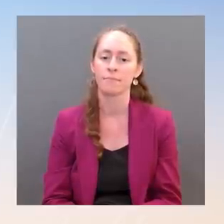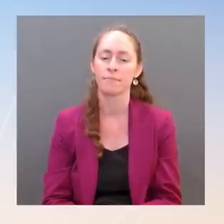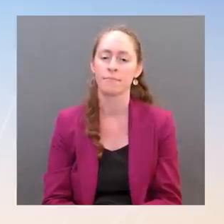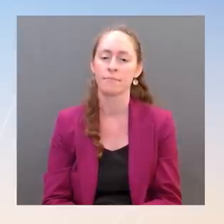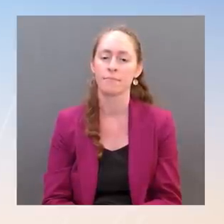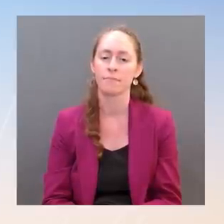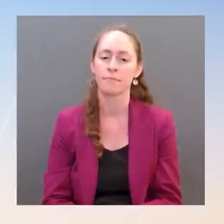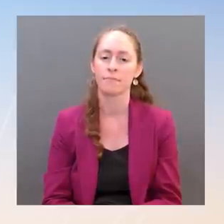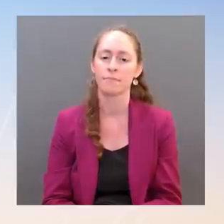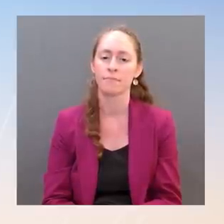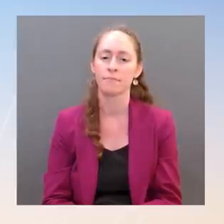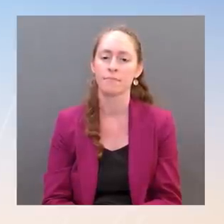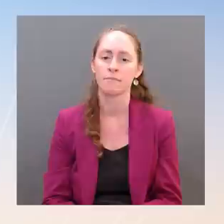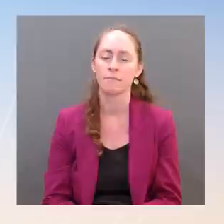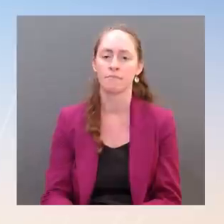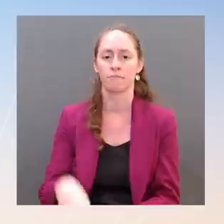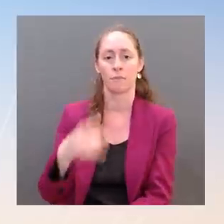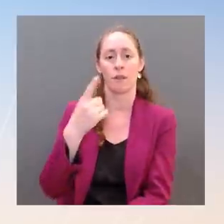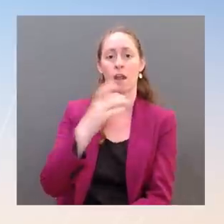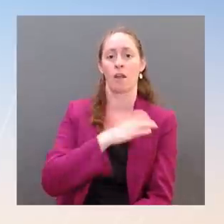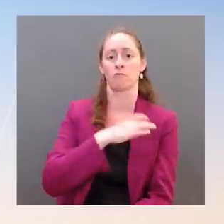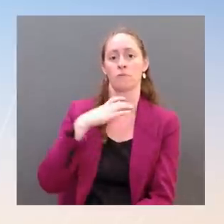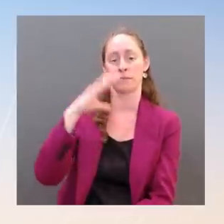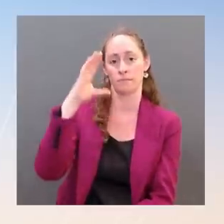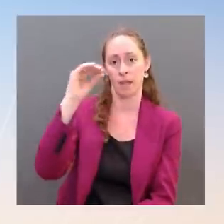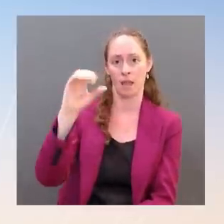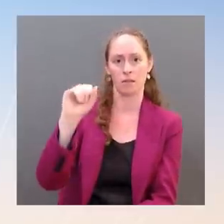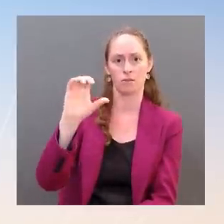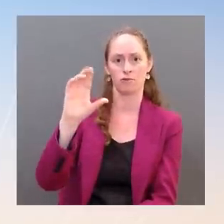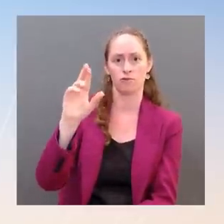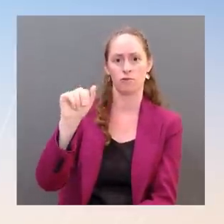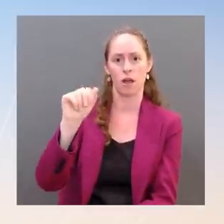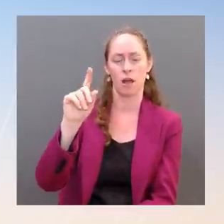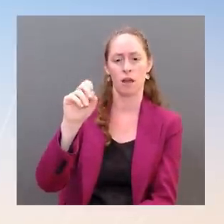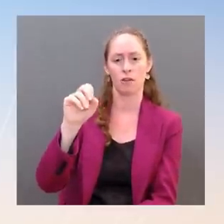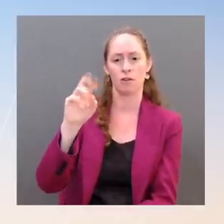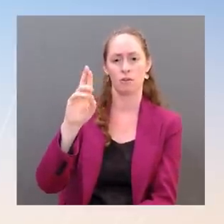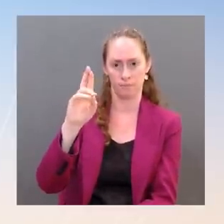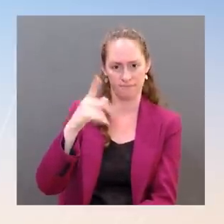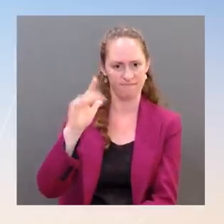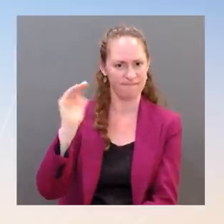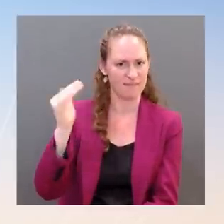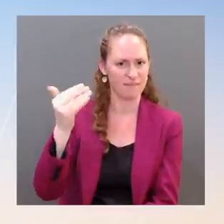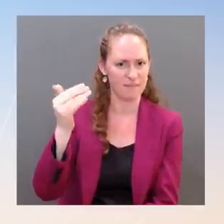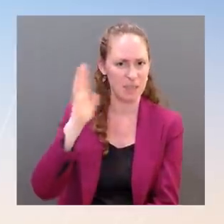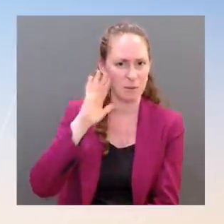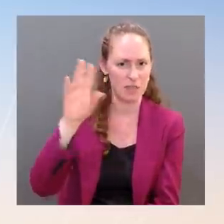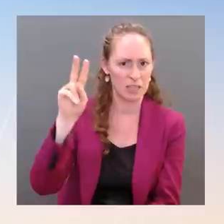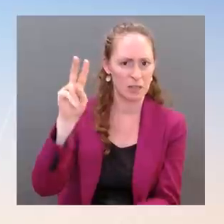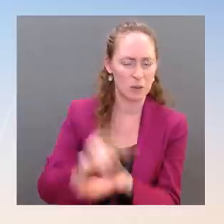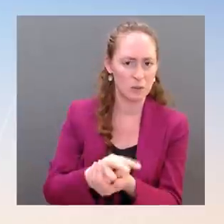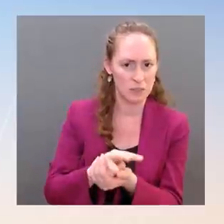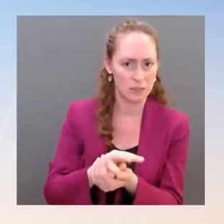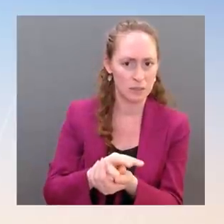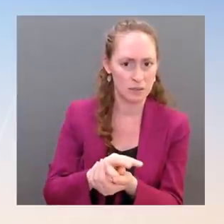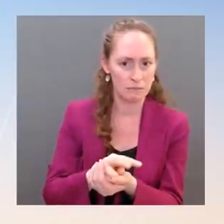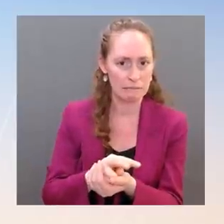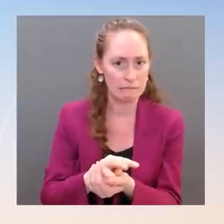Democratic primary, is on track to lose. What does that say about the power of the President's endorsement? Ms. I mean, look,